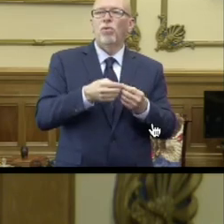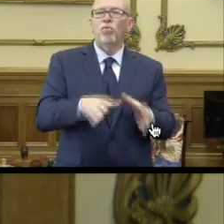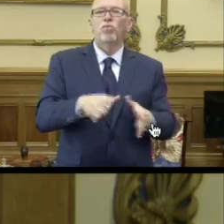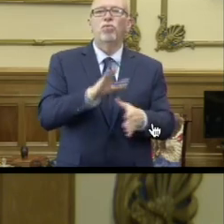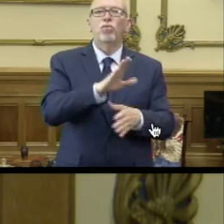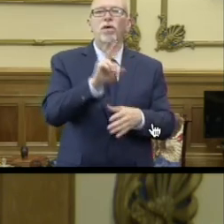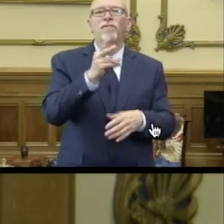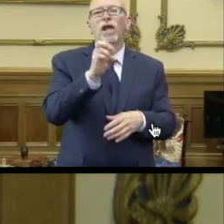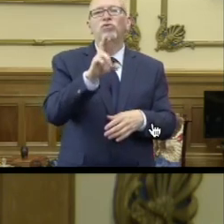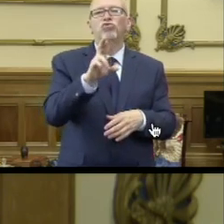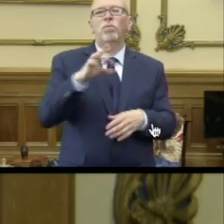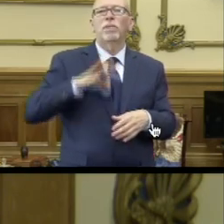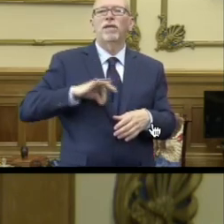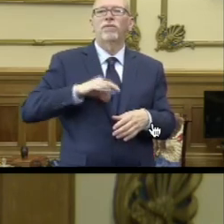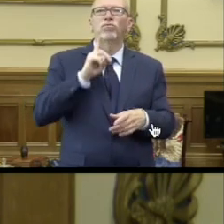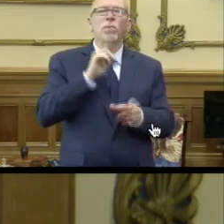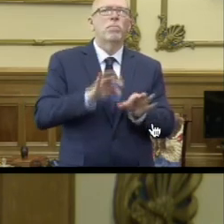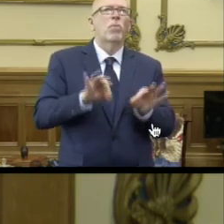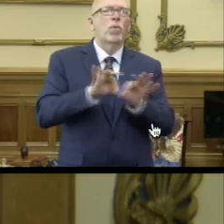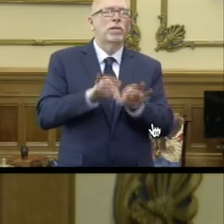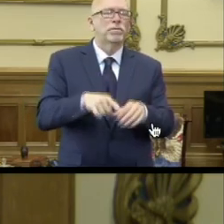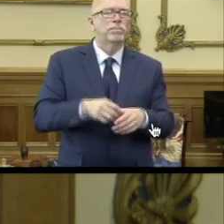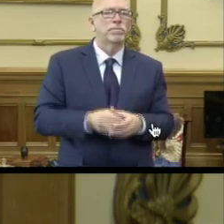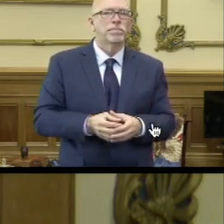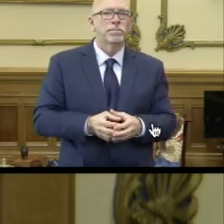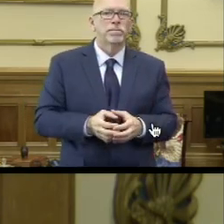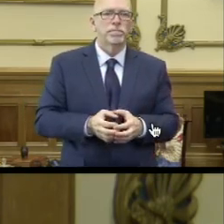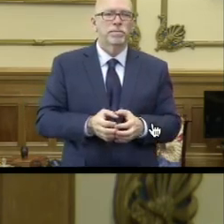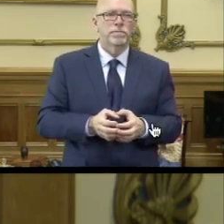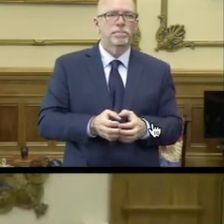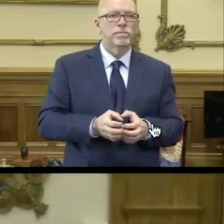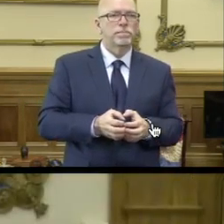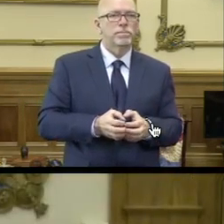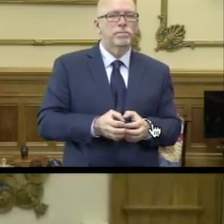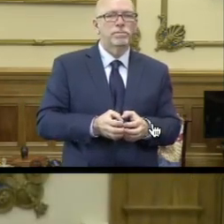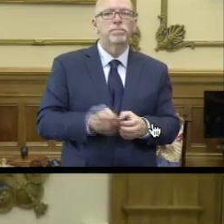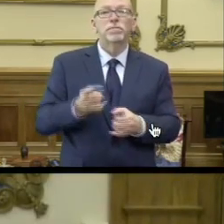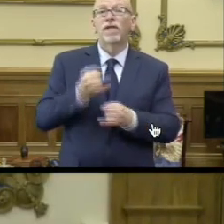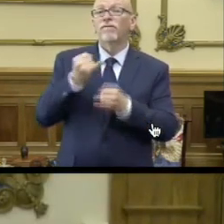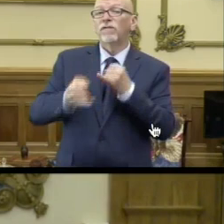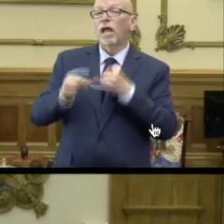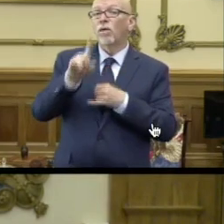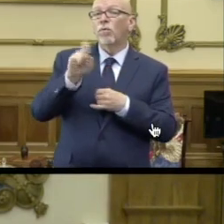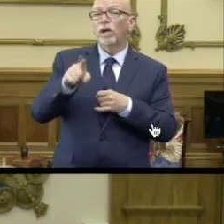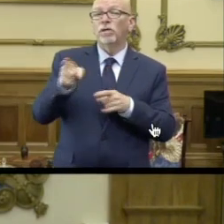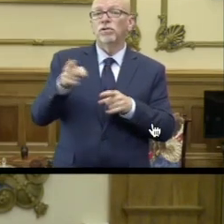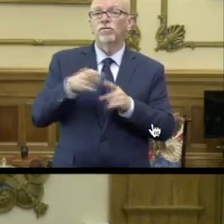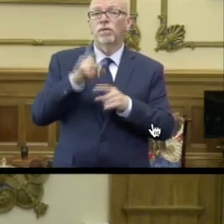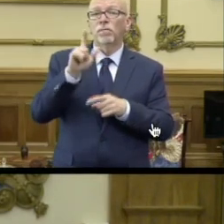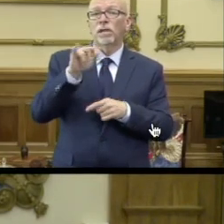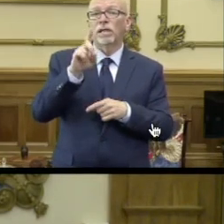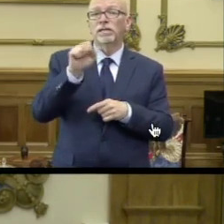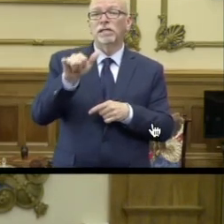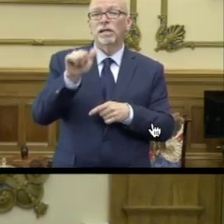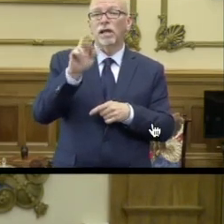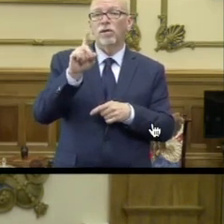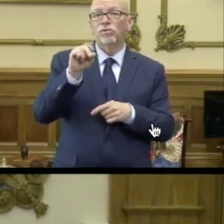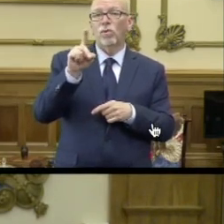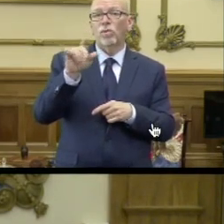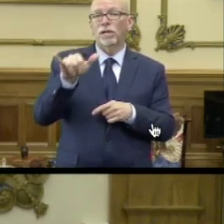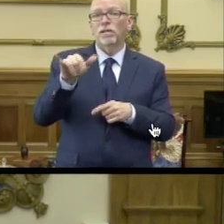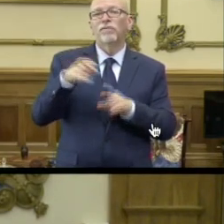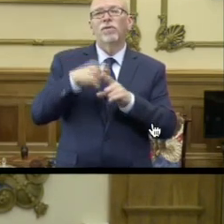voucher benefits in this really important and critical moment. Thank you. Thank you. Our final question is from Lindsay Erdoti of the